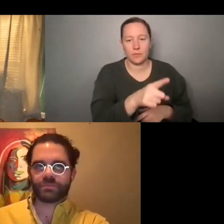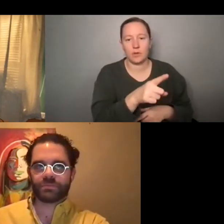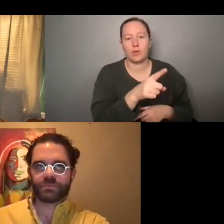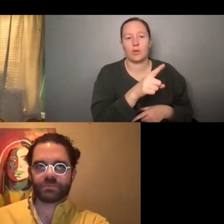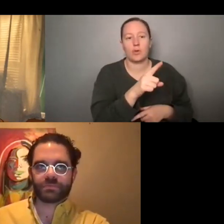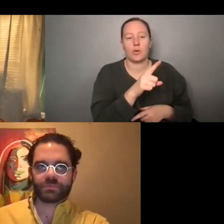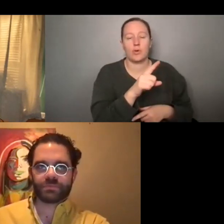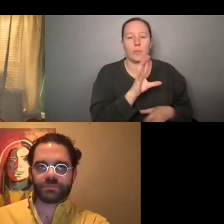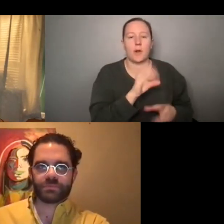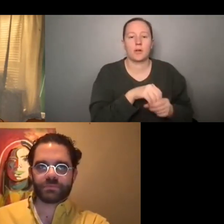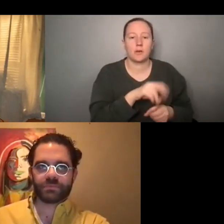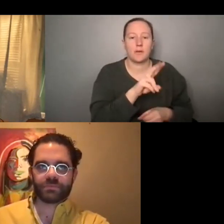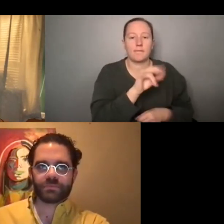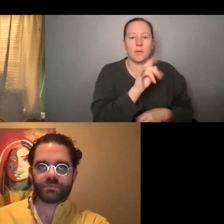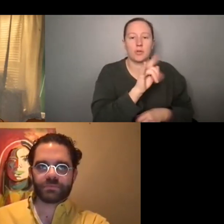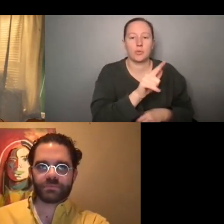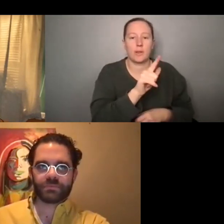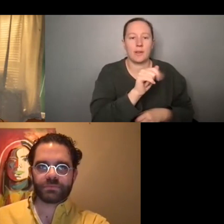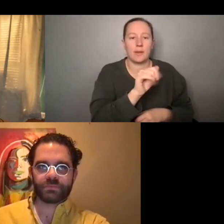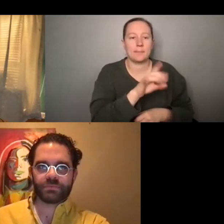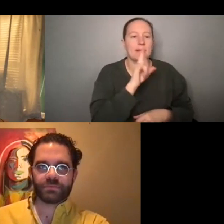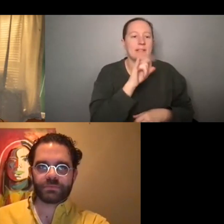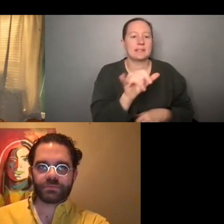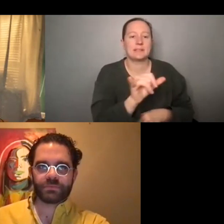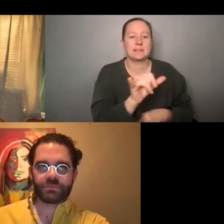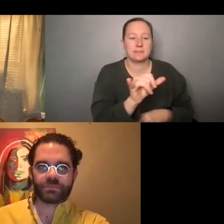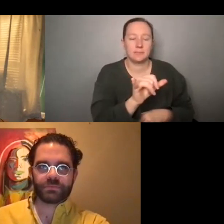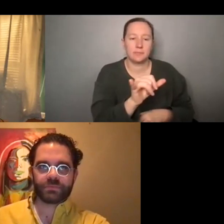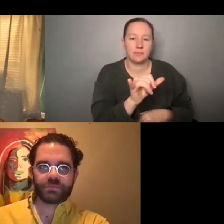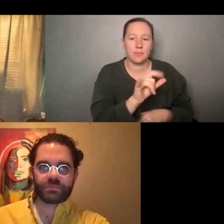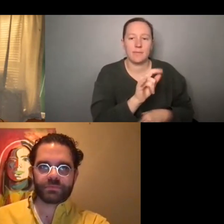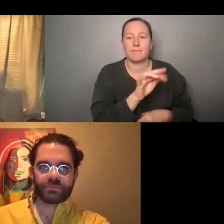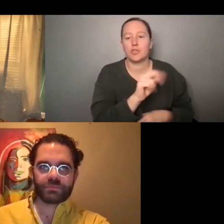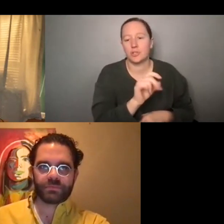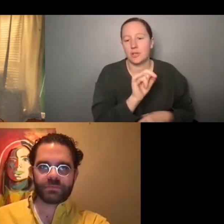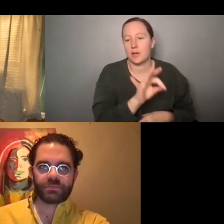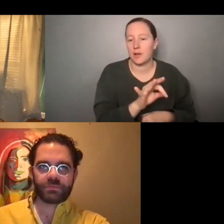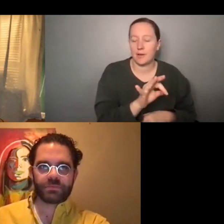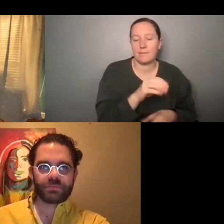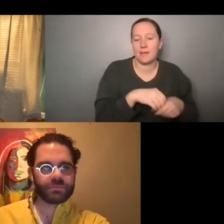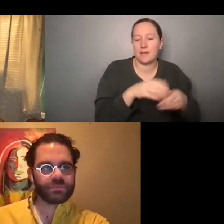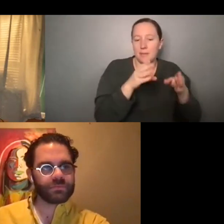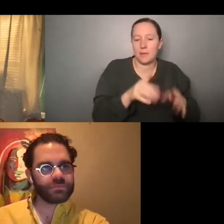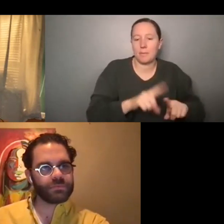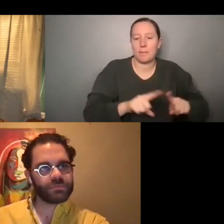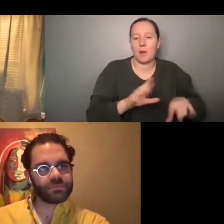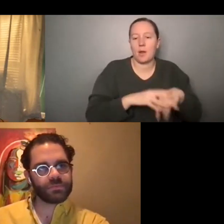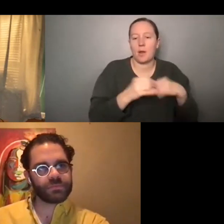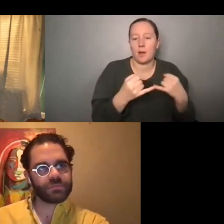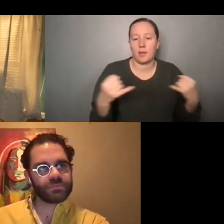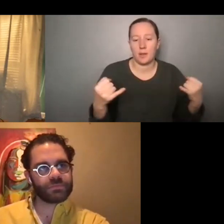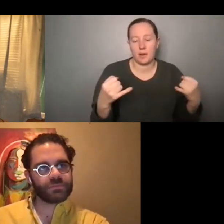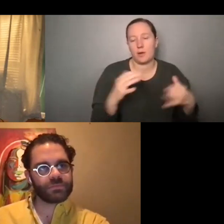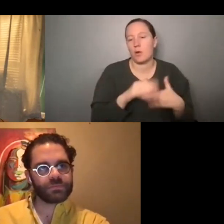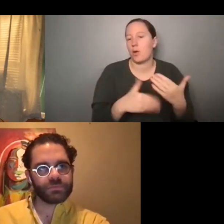our virtual lab, which is kind of the same, uh, version, uh, that Jeremy described, but, um, all online, which we, the